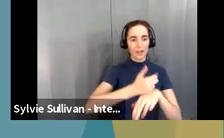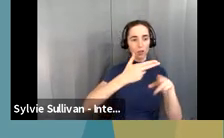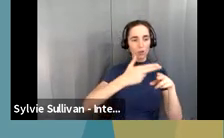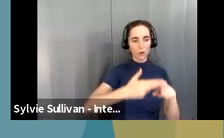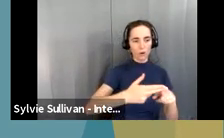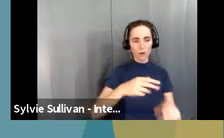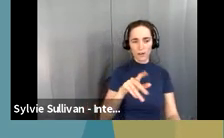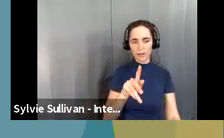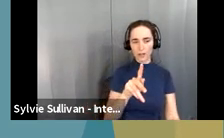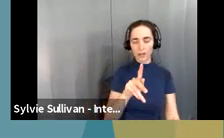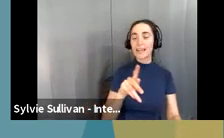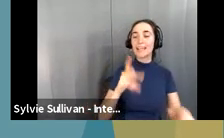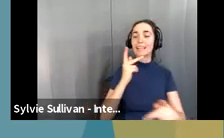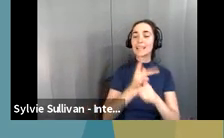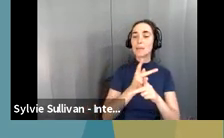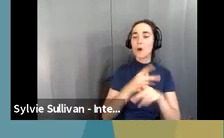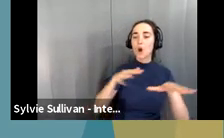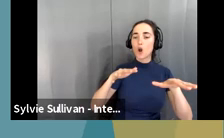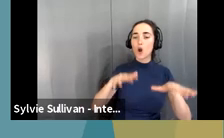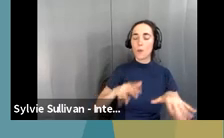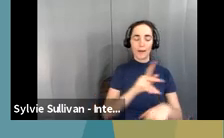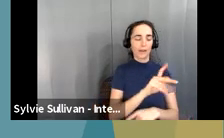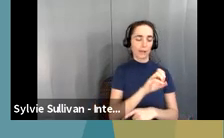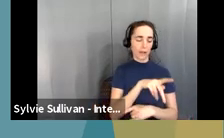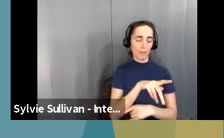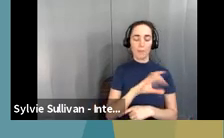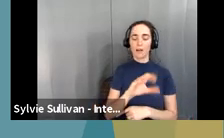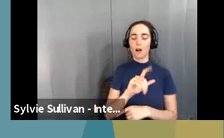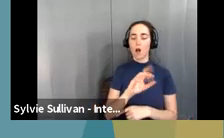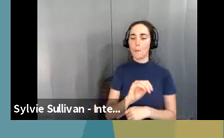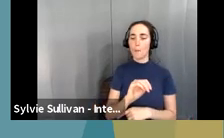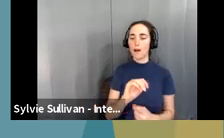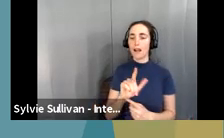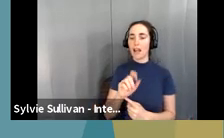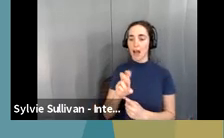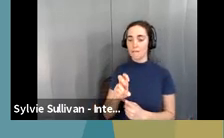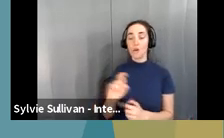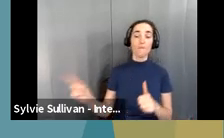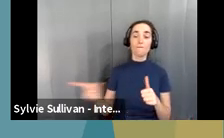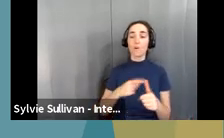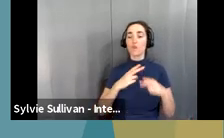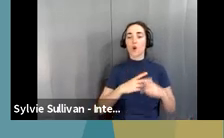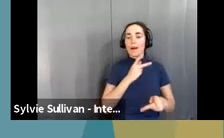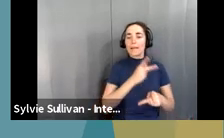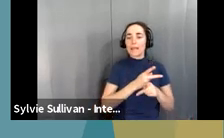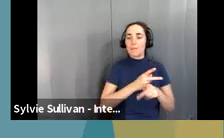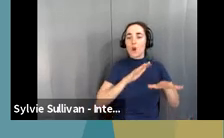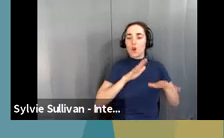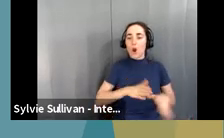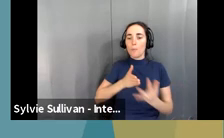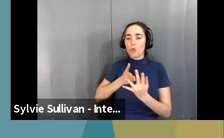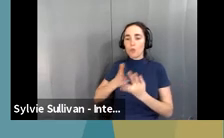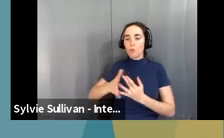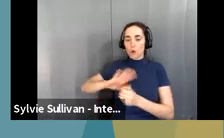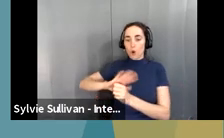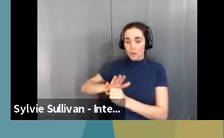beginning of COVID and it is still ongoing. It was formerly the keeping calm through COVID line, but now it is just the keep calm line.